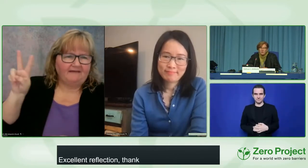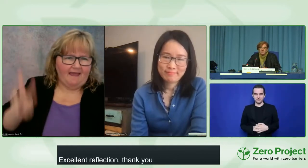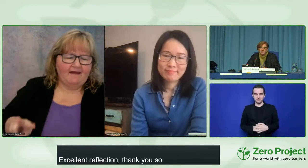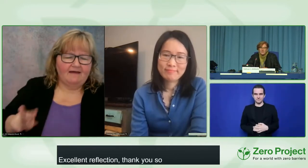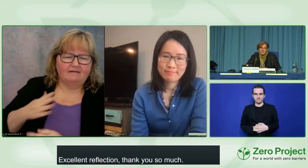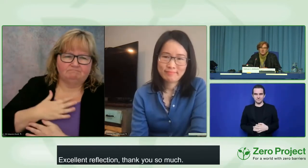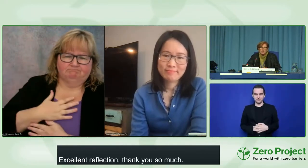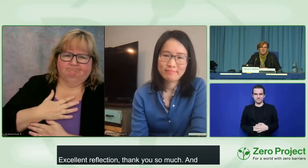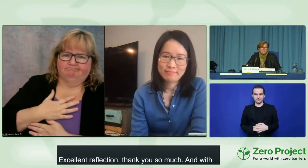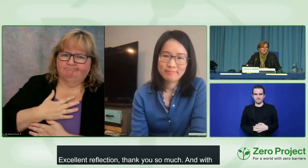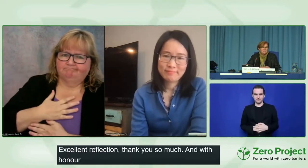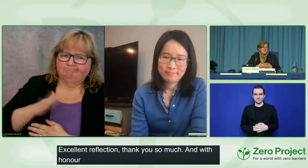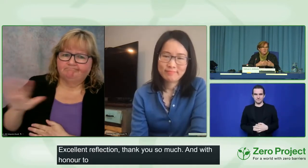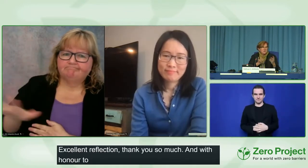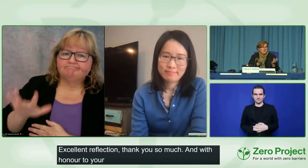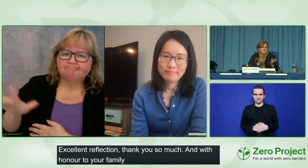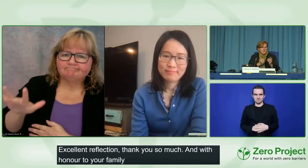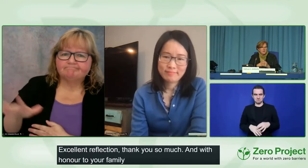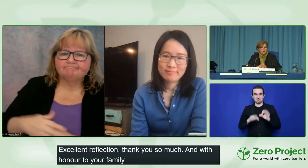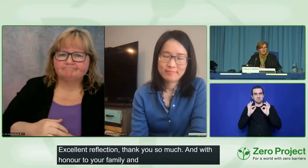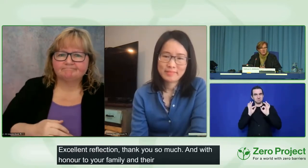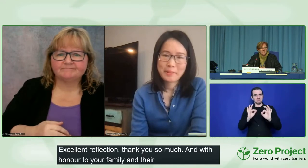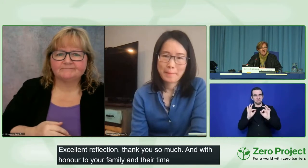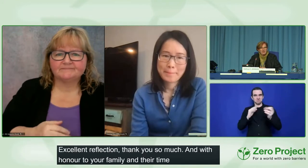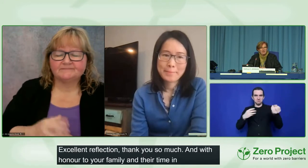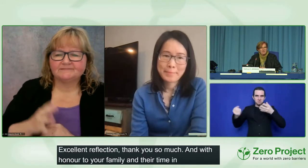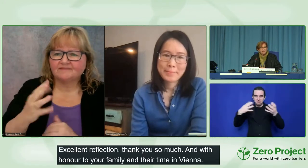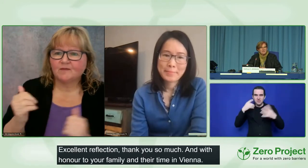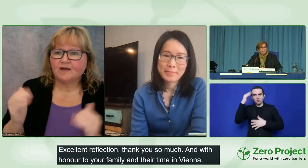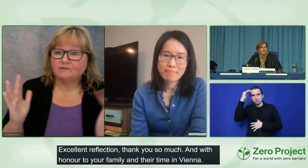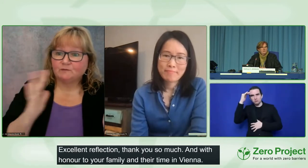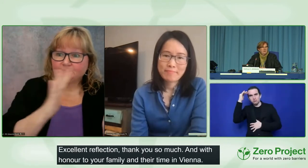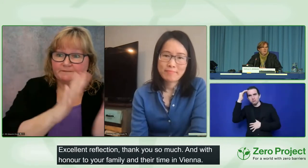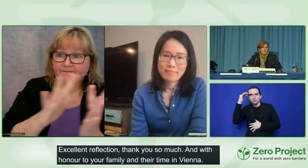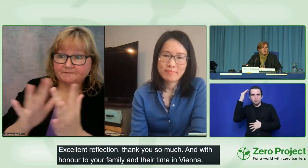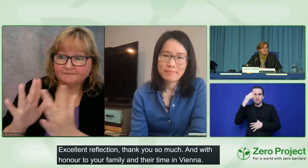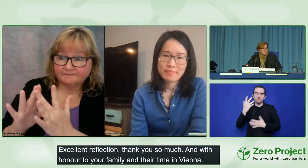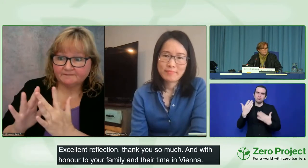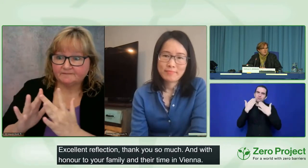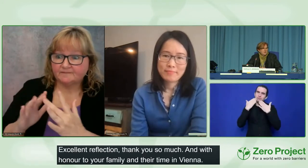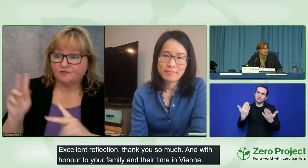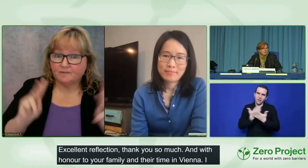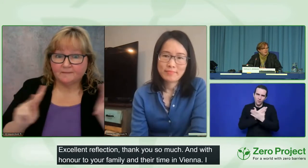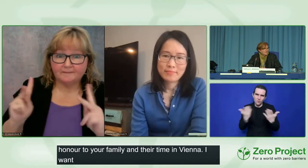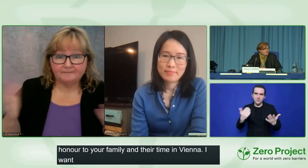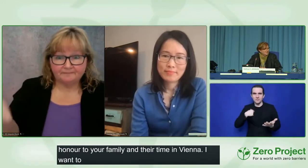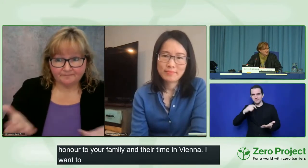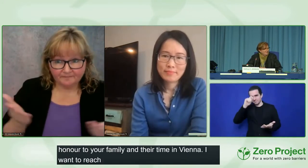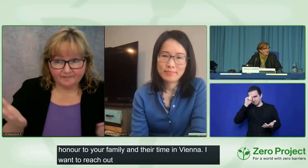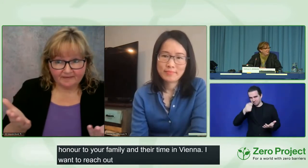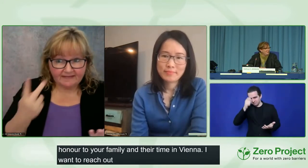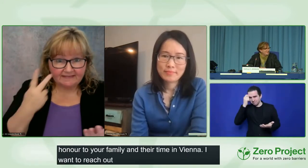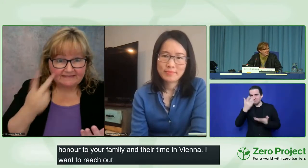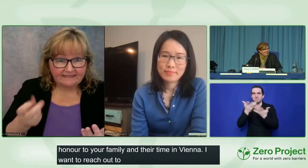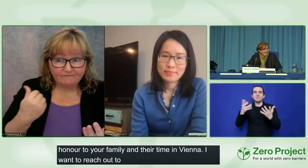I want to reach out to the members who are here and see if you have any questions for our experts in the field of disability